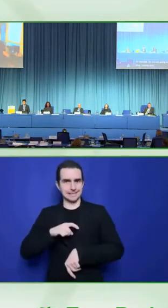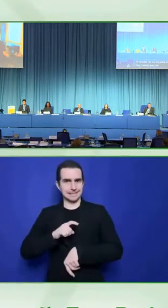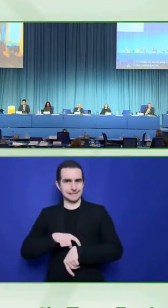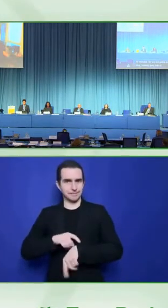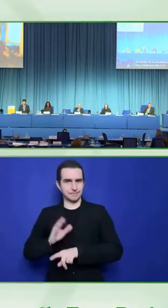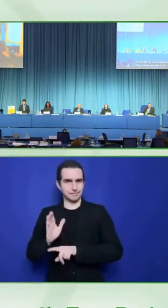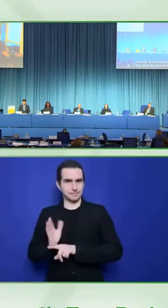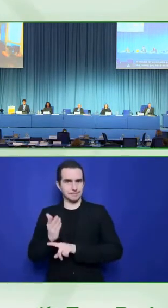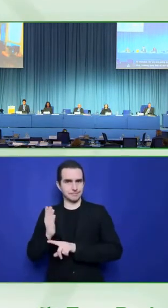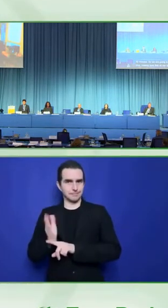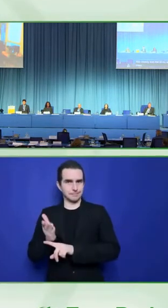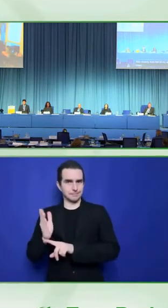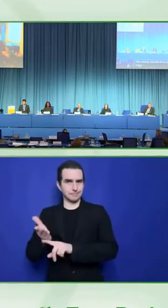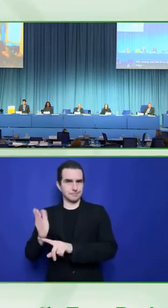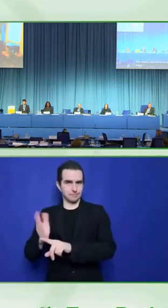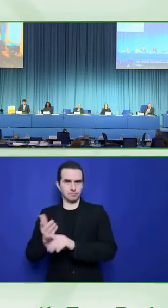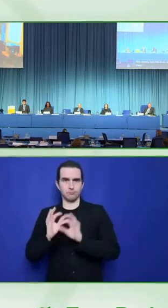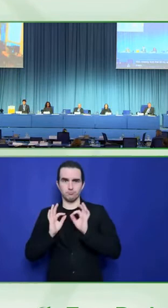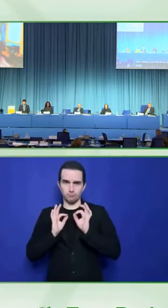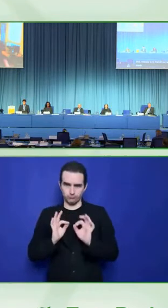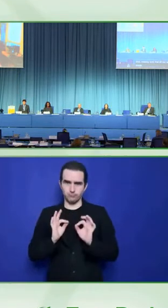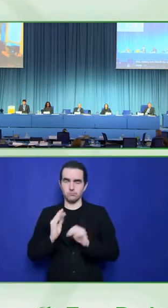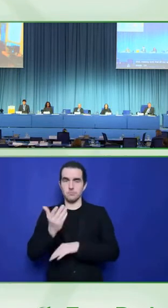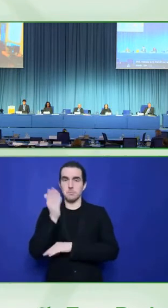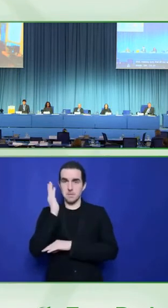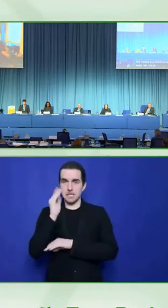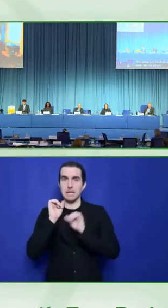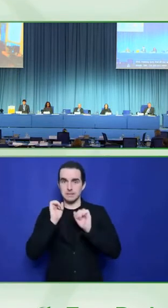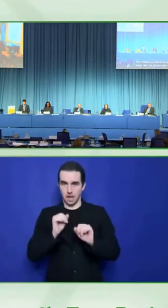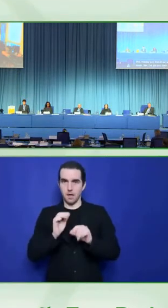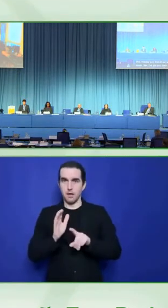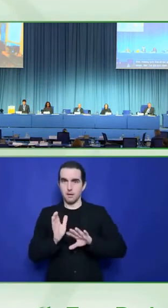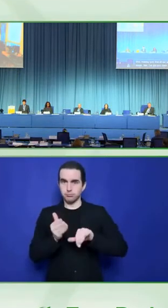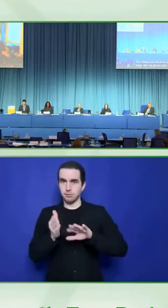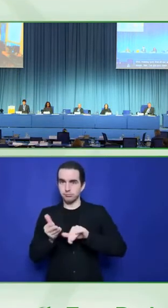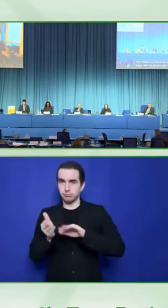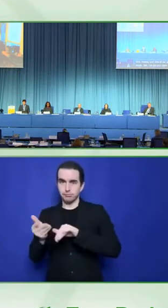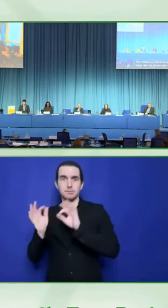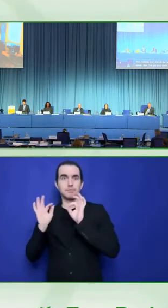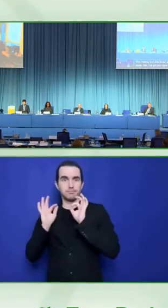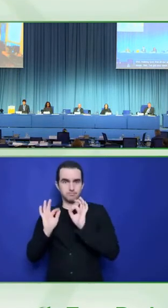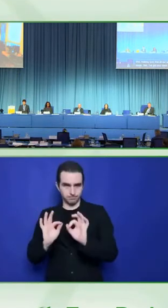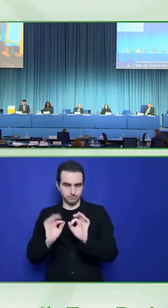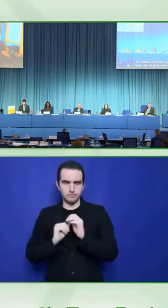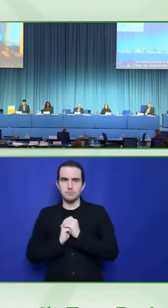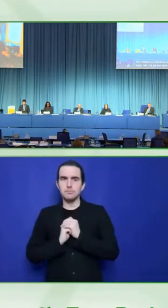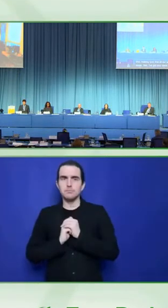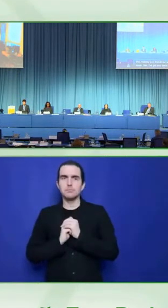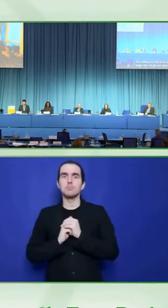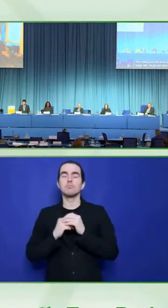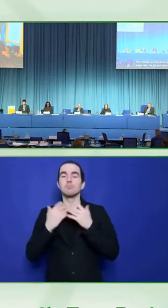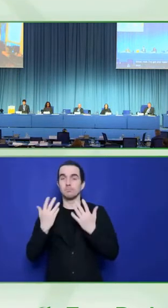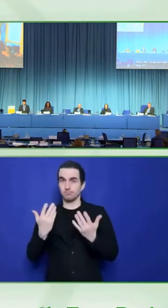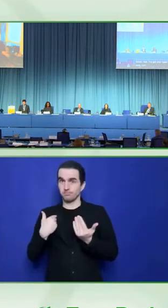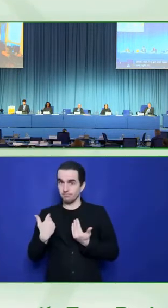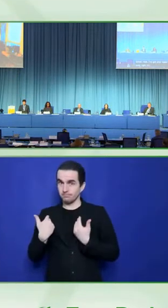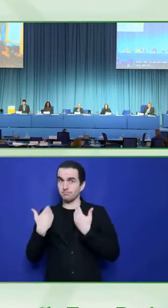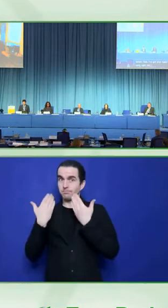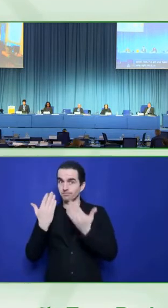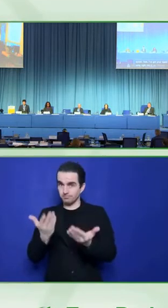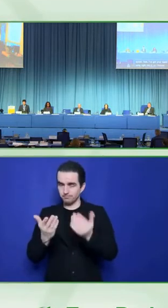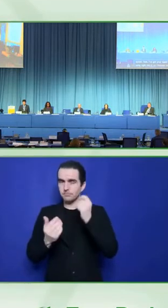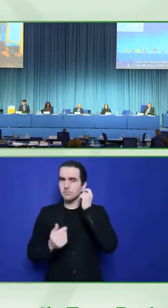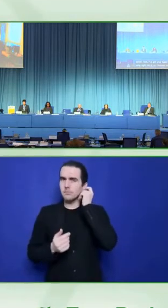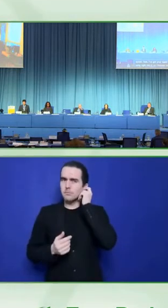Anyway, so we're going to jump right into it. I just do, as Thomas said, I'm at G3ICT. And we do